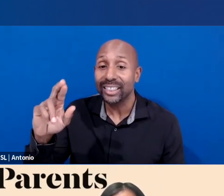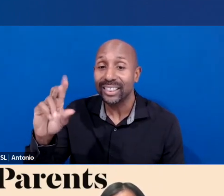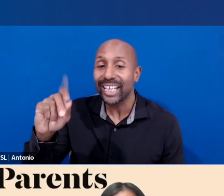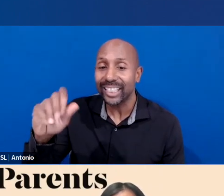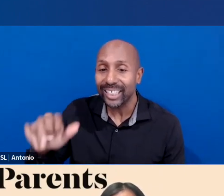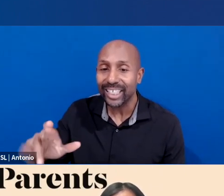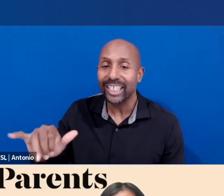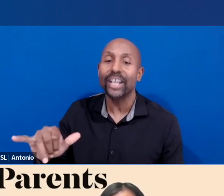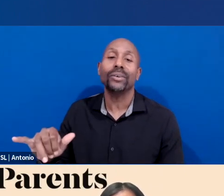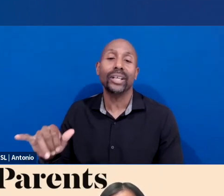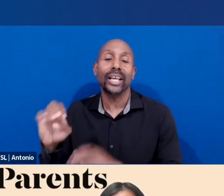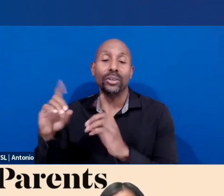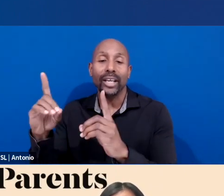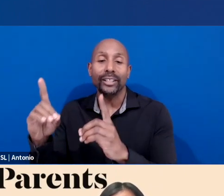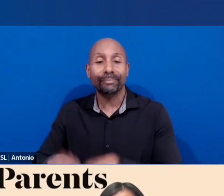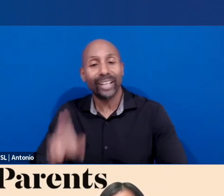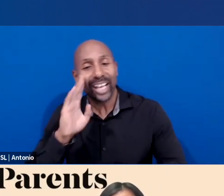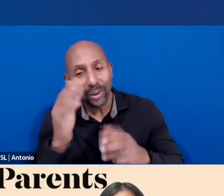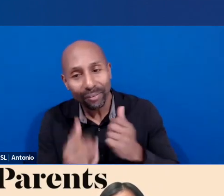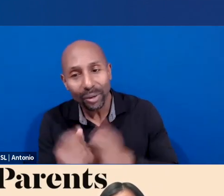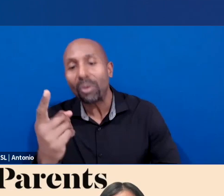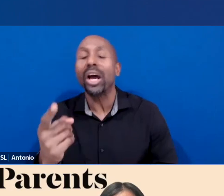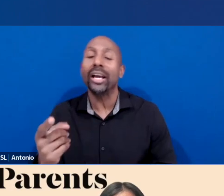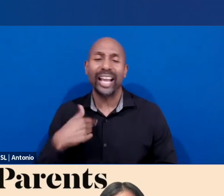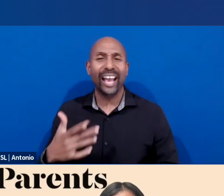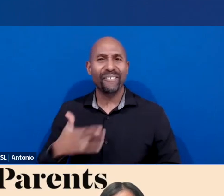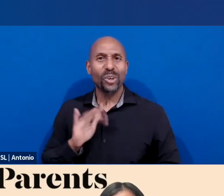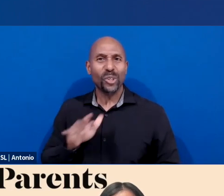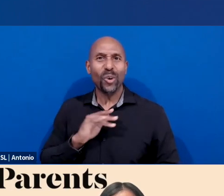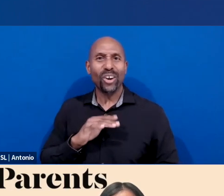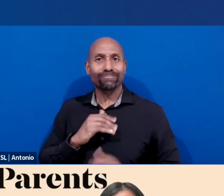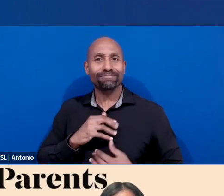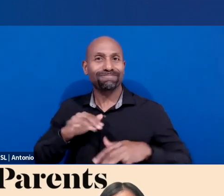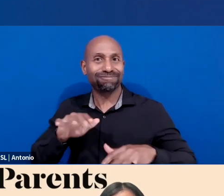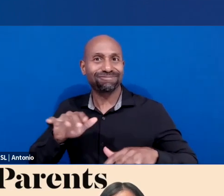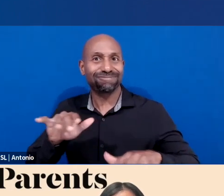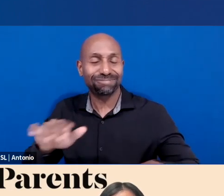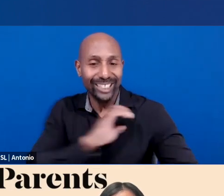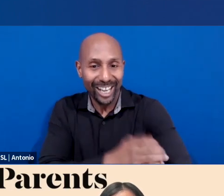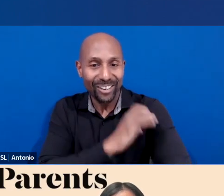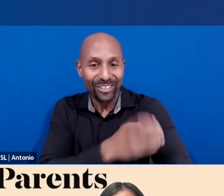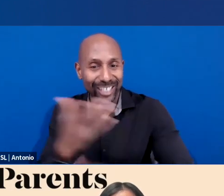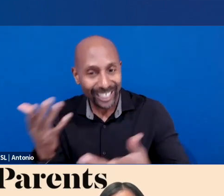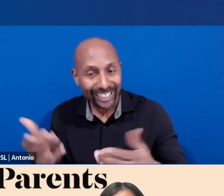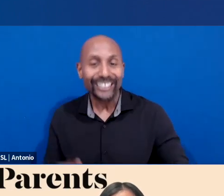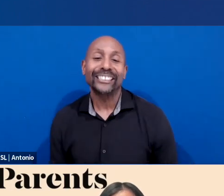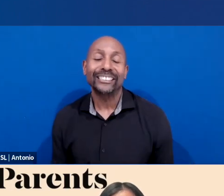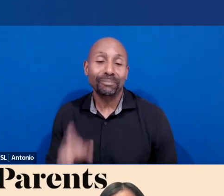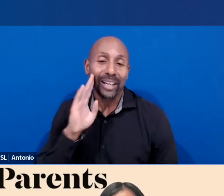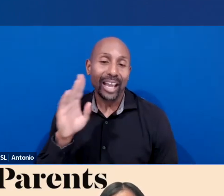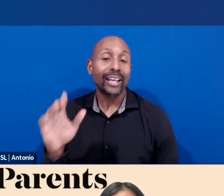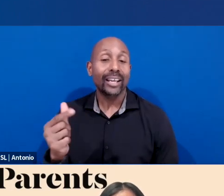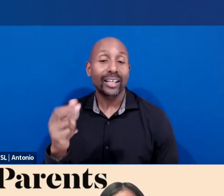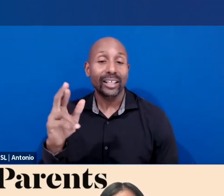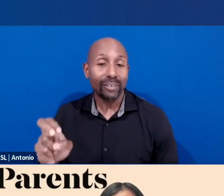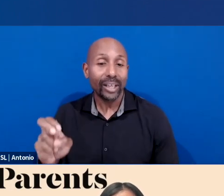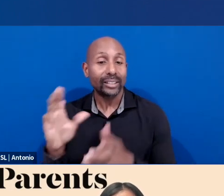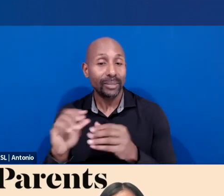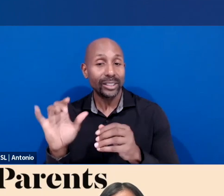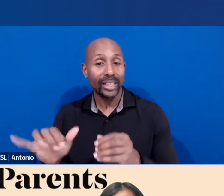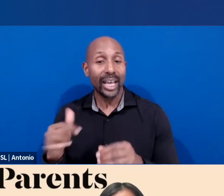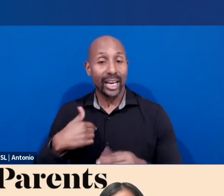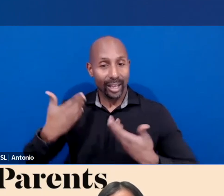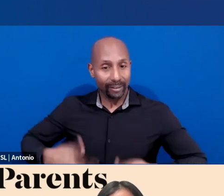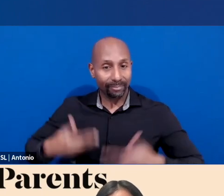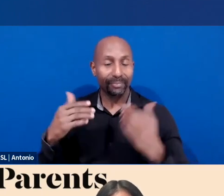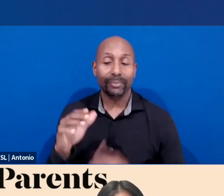Zoom. I'm, as Grace mentioned, I'm Dr. Bernadine Futrell. I'm a Deputy Assistant Secretary in the Office of Elementary and Secondary Education.